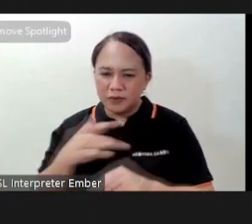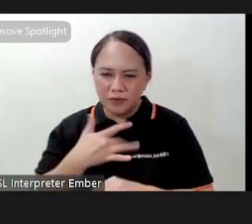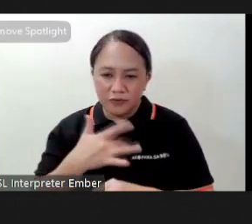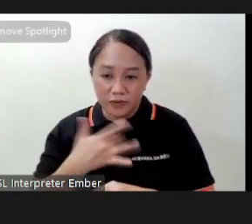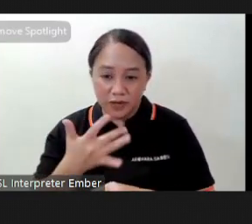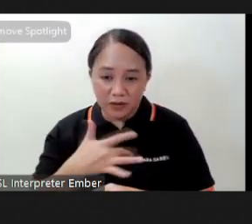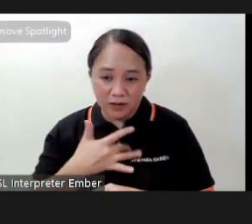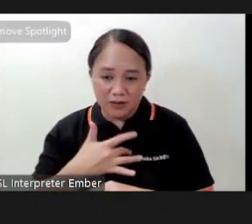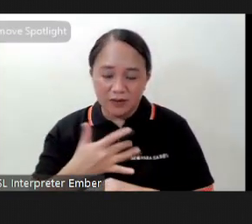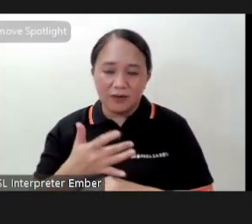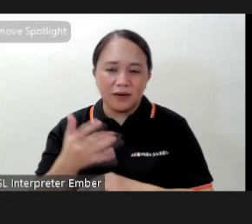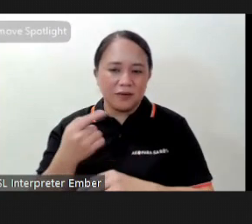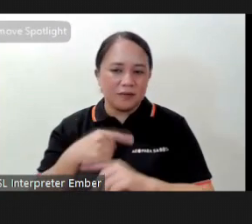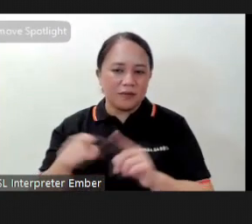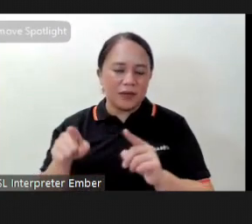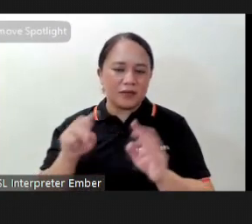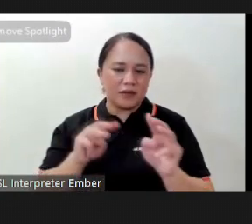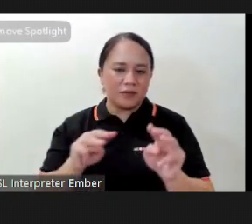while doing the moves but